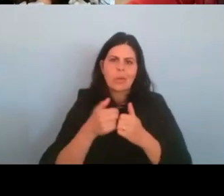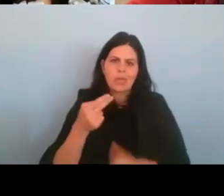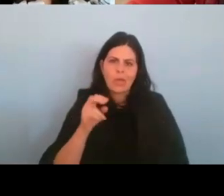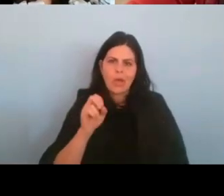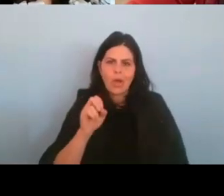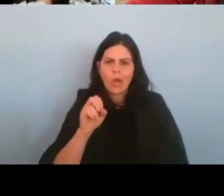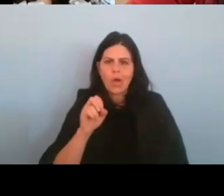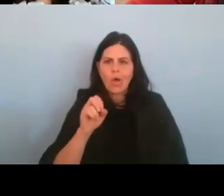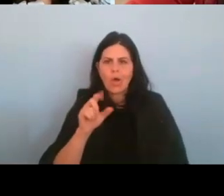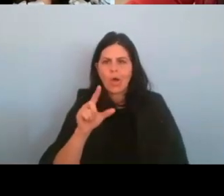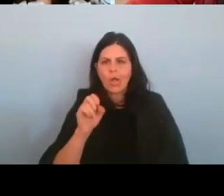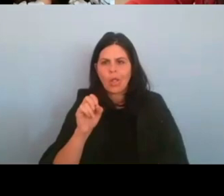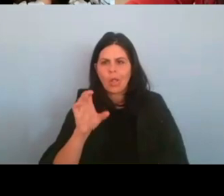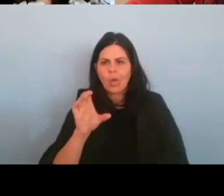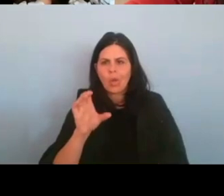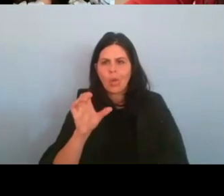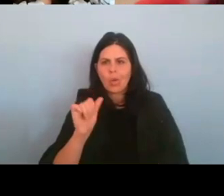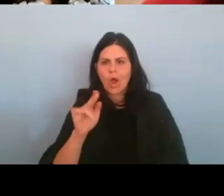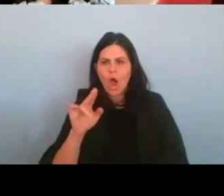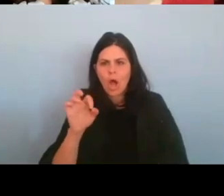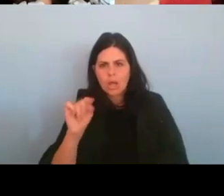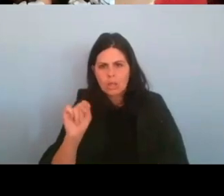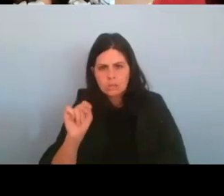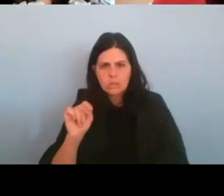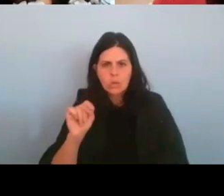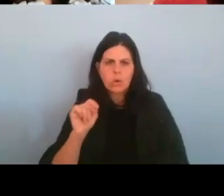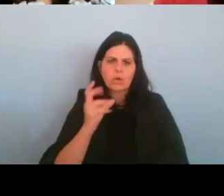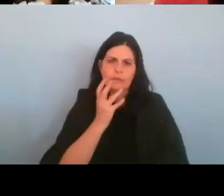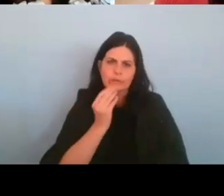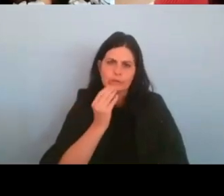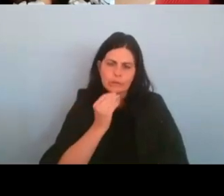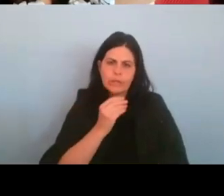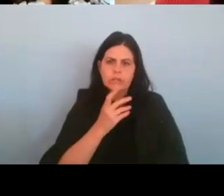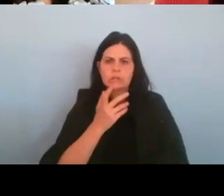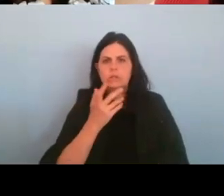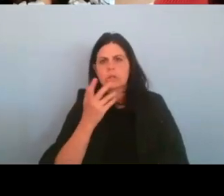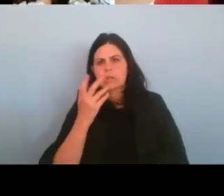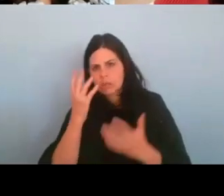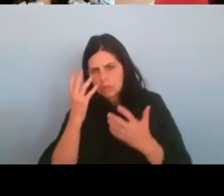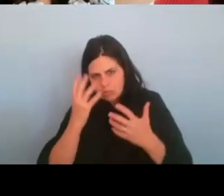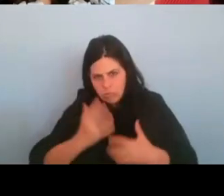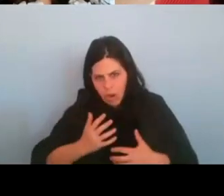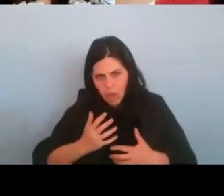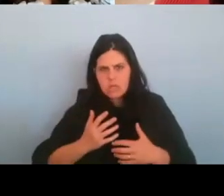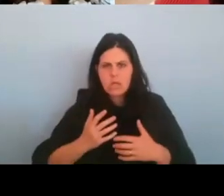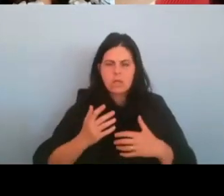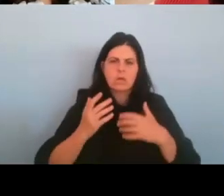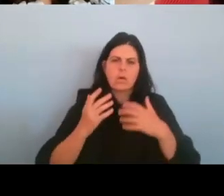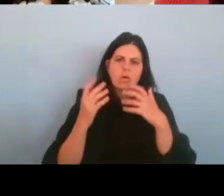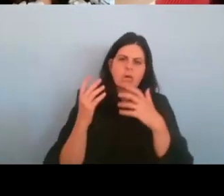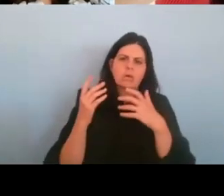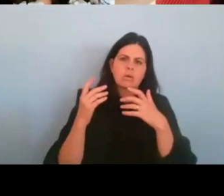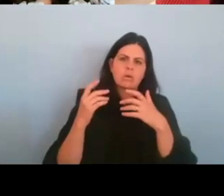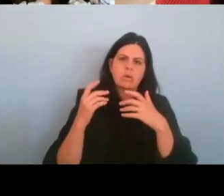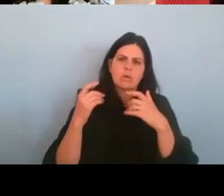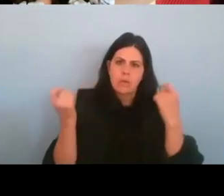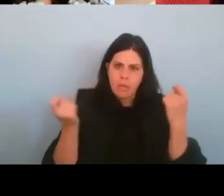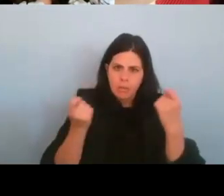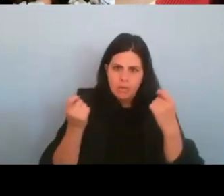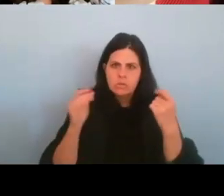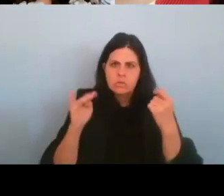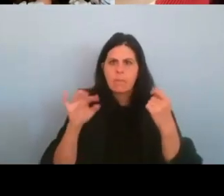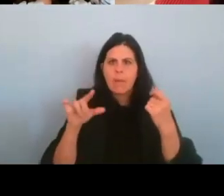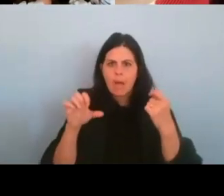like Jewish tragedy, where it's like Jewish, like celebration and Jewish milestones and also like profoundly